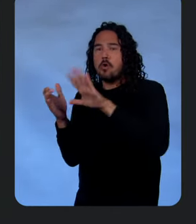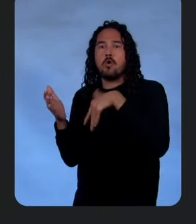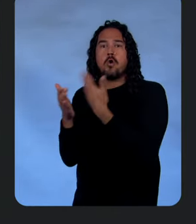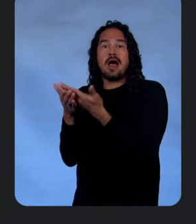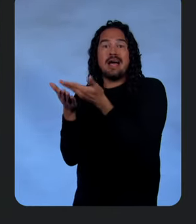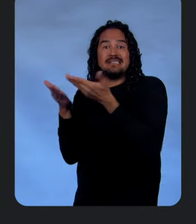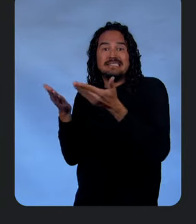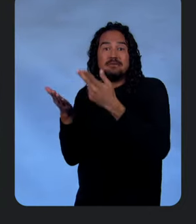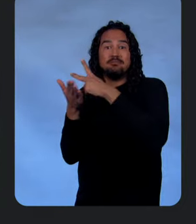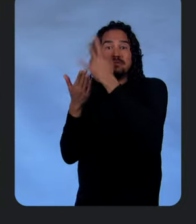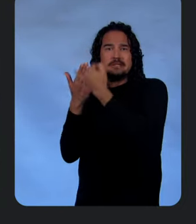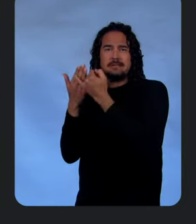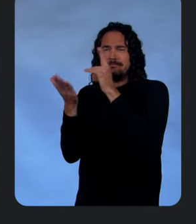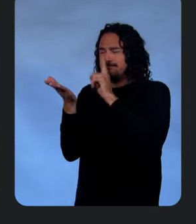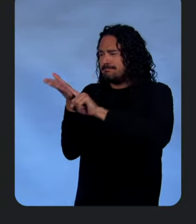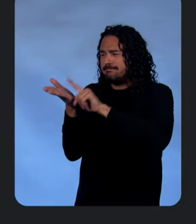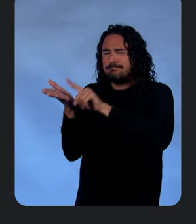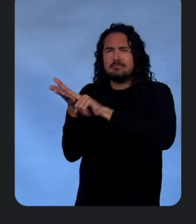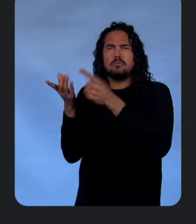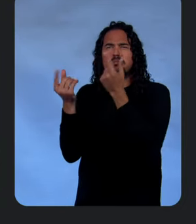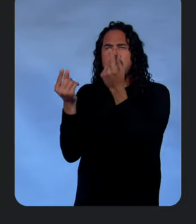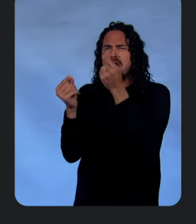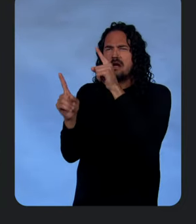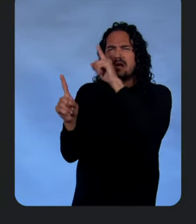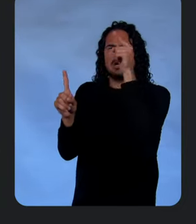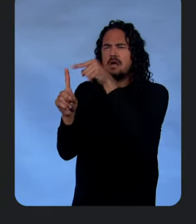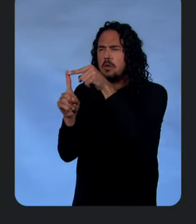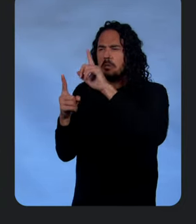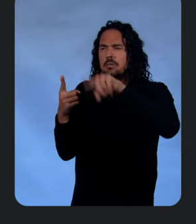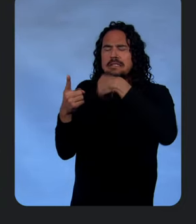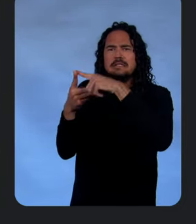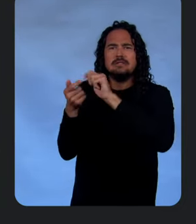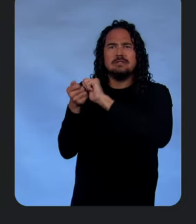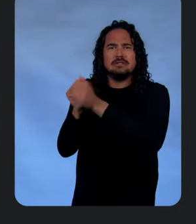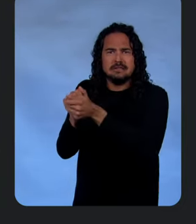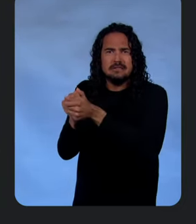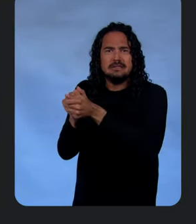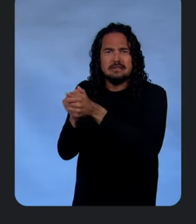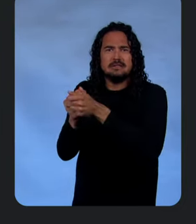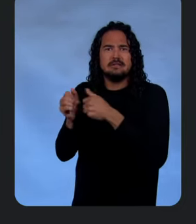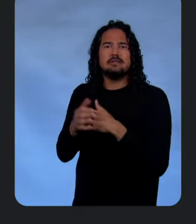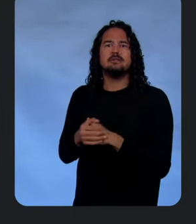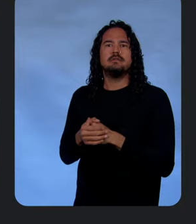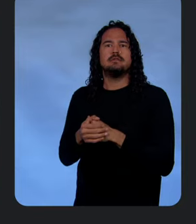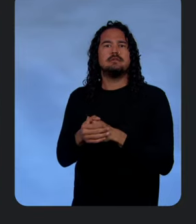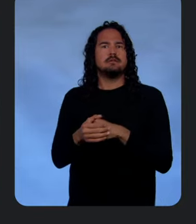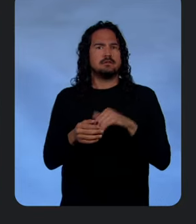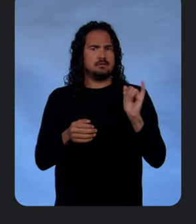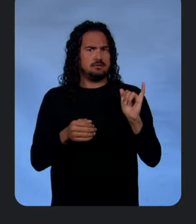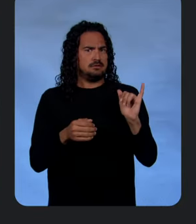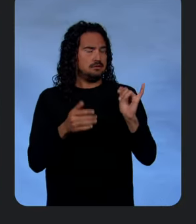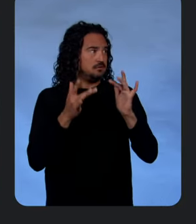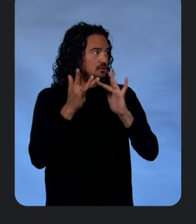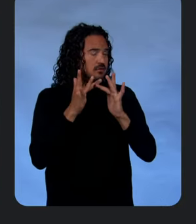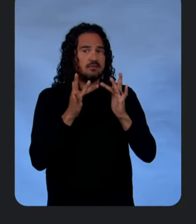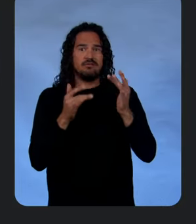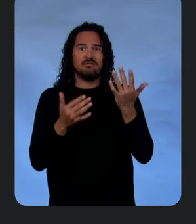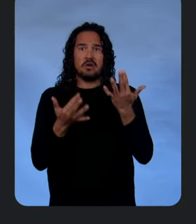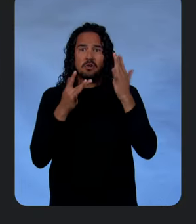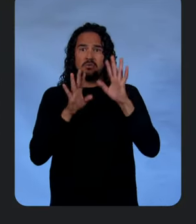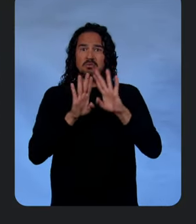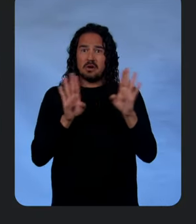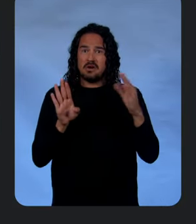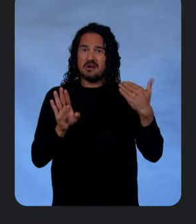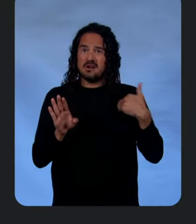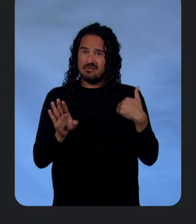what were the things that are in there and then when were those changes actually made? Because we do actually have a pretty big audit trail for this. So,